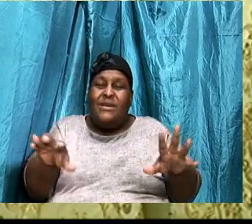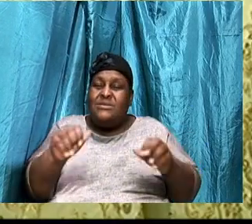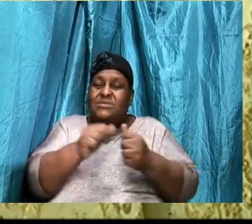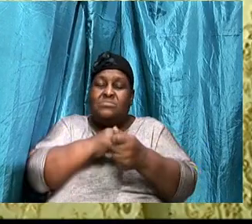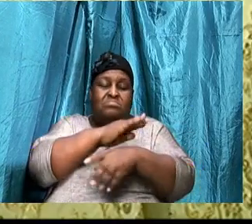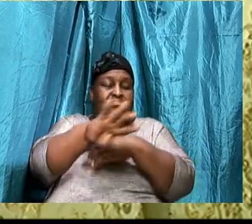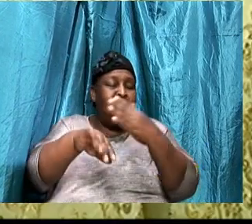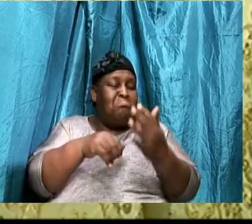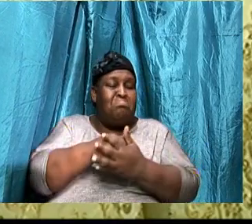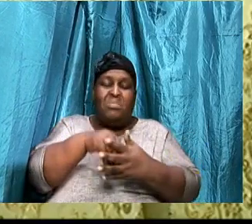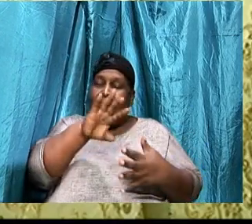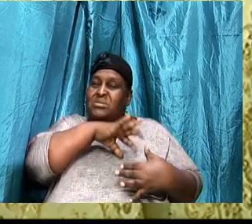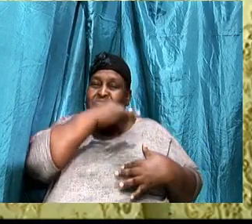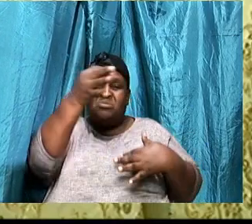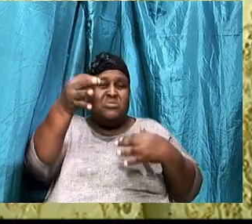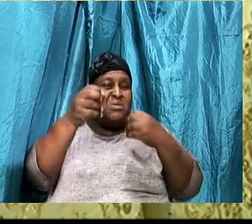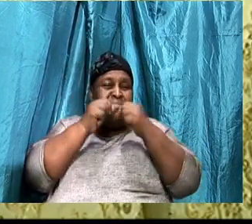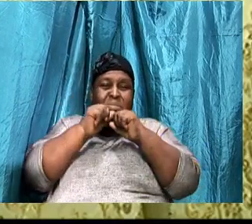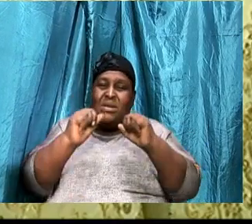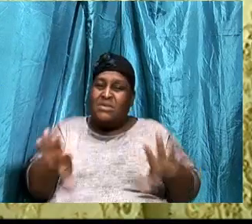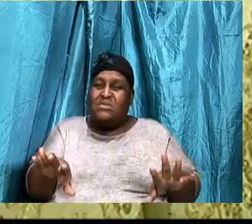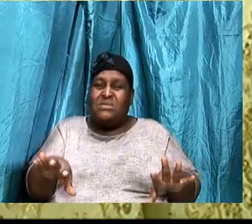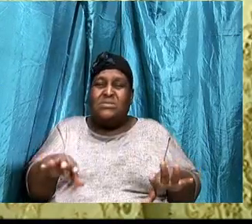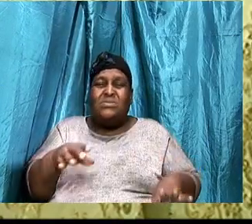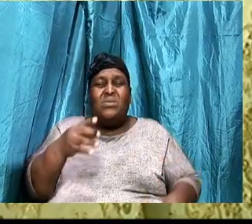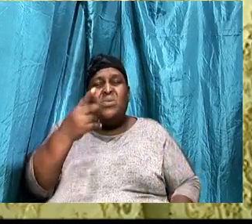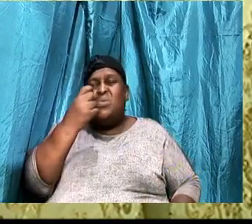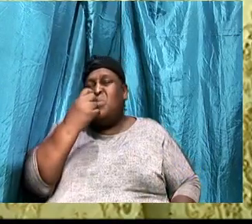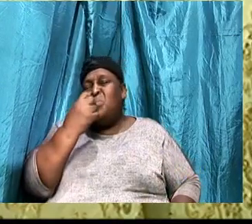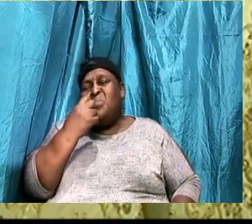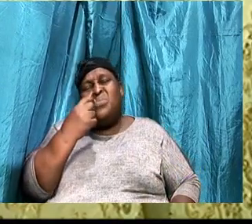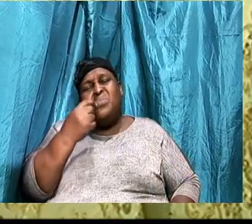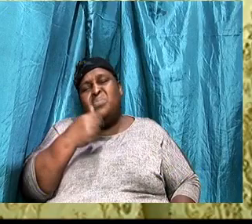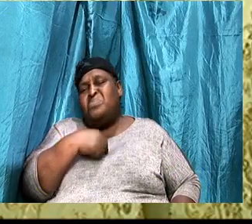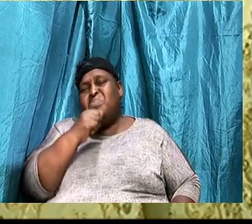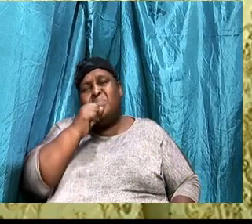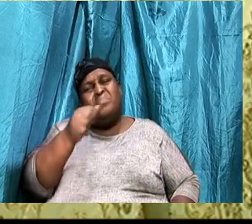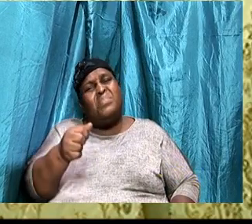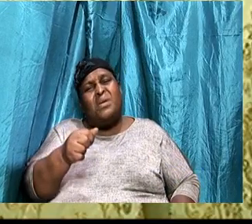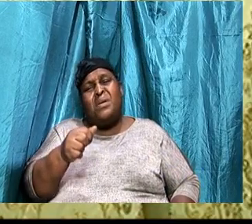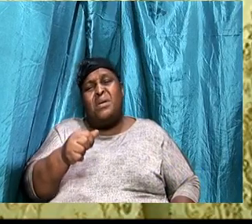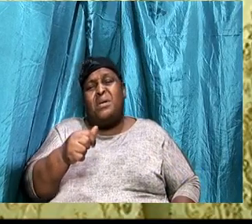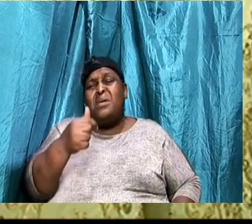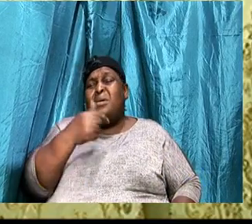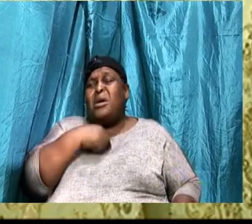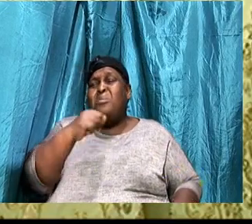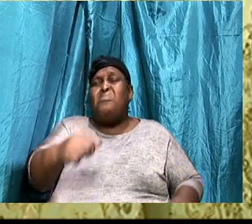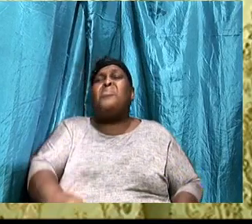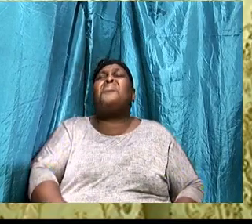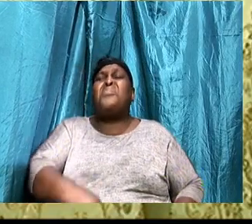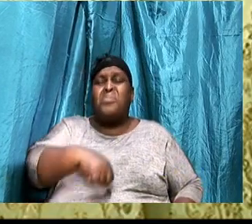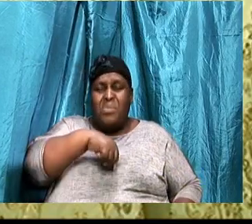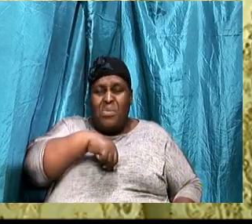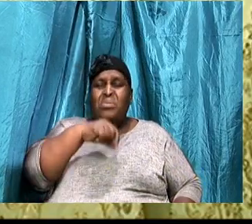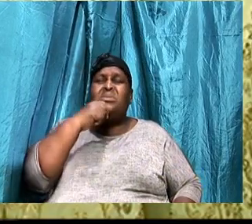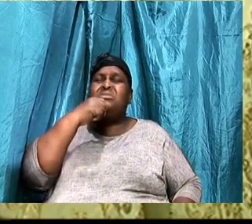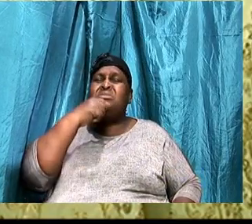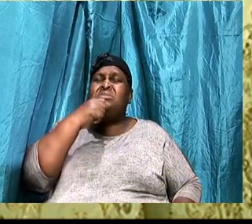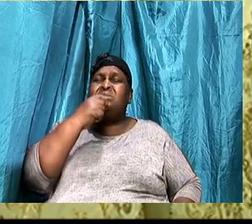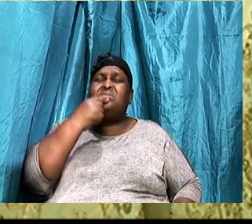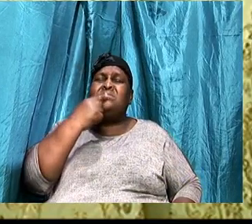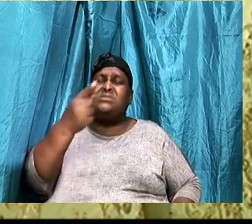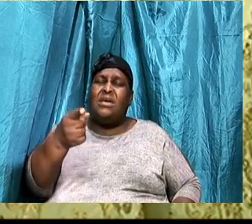spiritual blessing, Who am I, I am proud to say, That I am blessed, With all spiritual blessing,